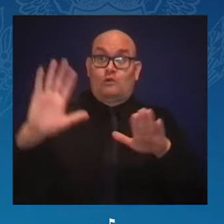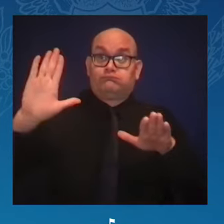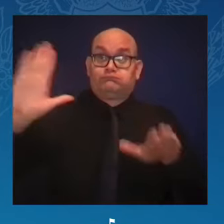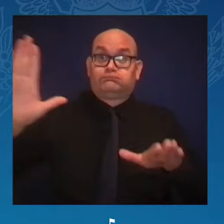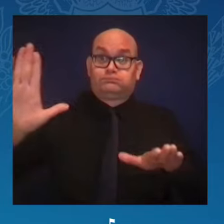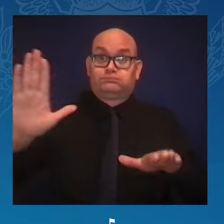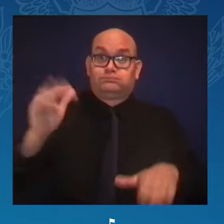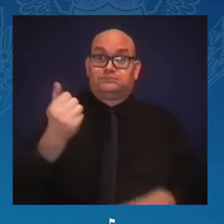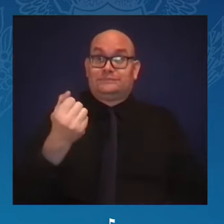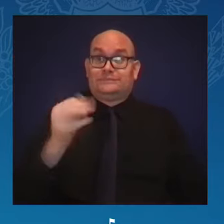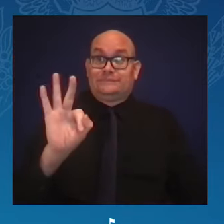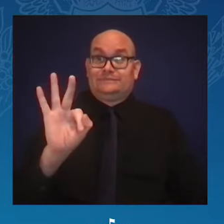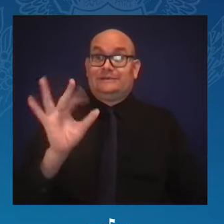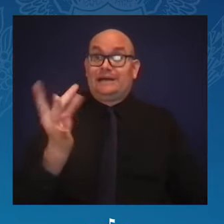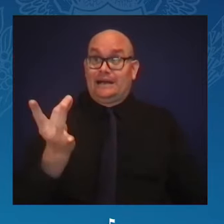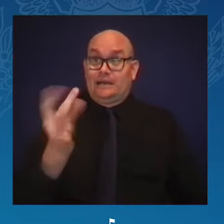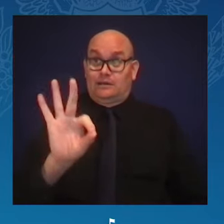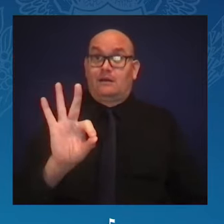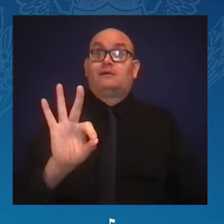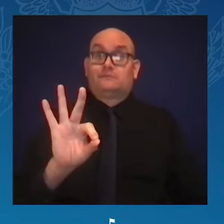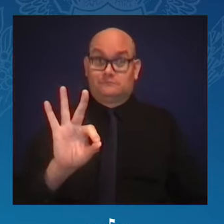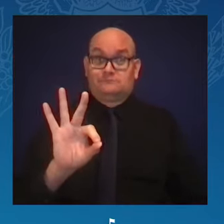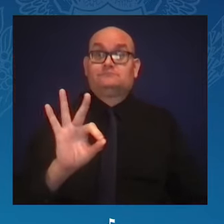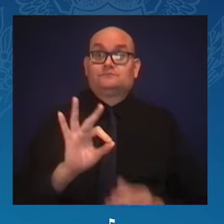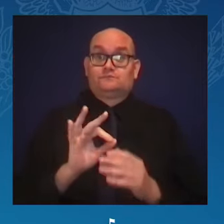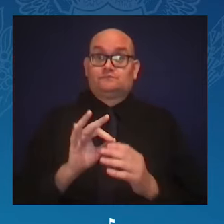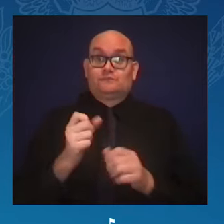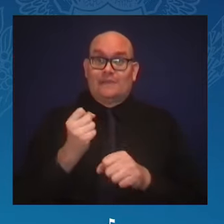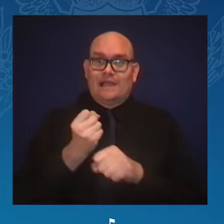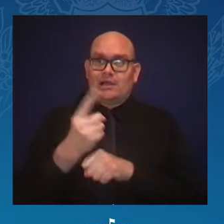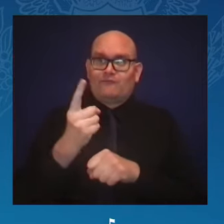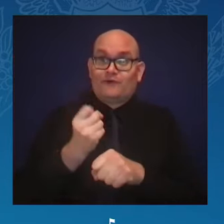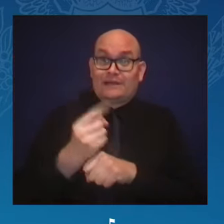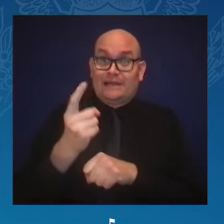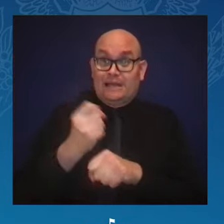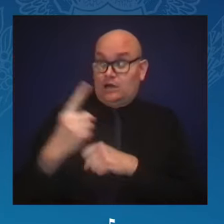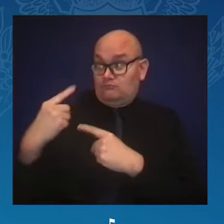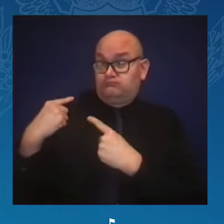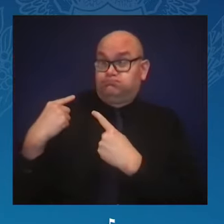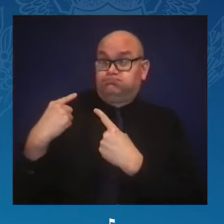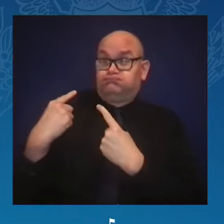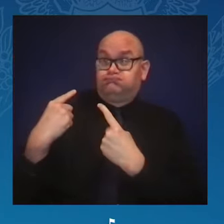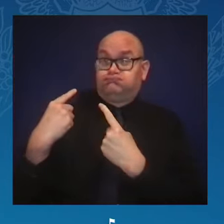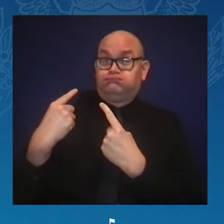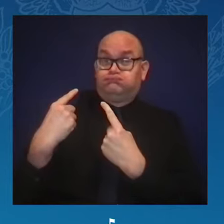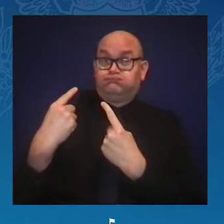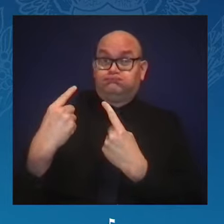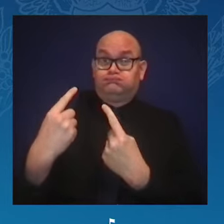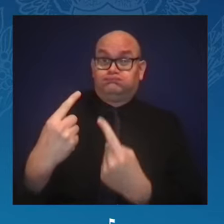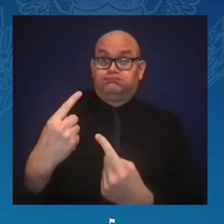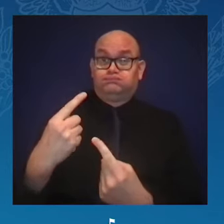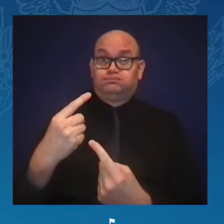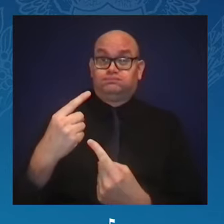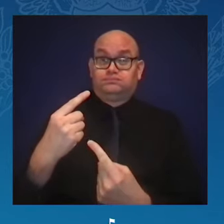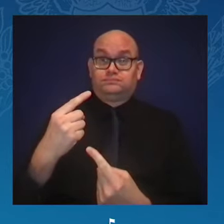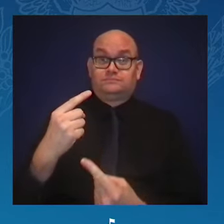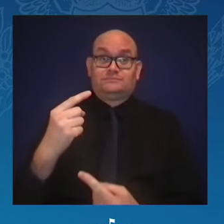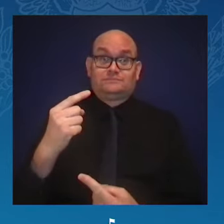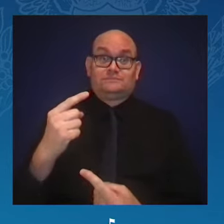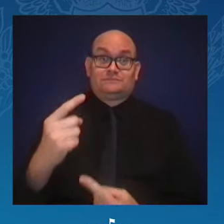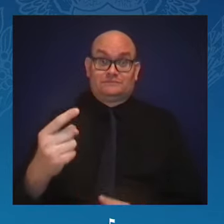When every year since, Deltas from across America convene in Washington, D.C.